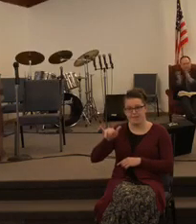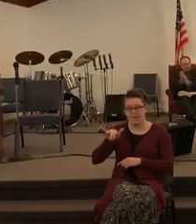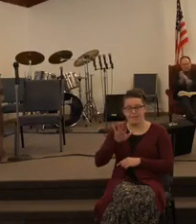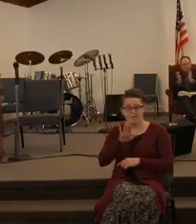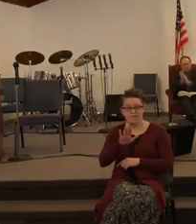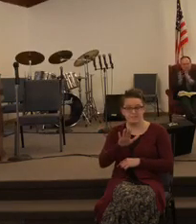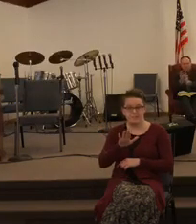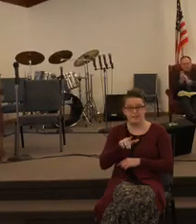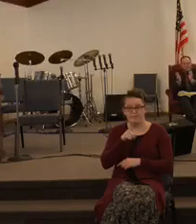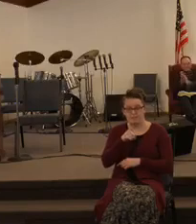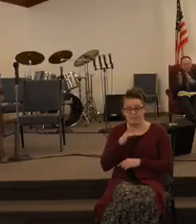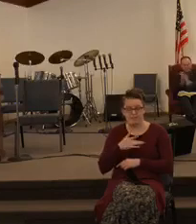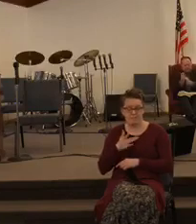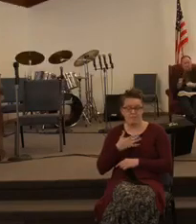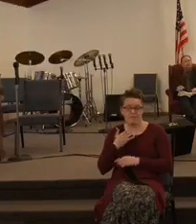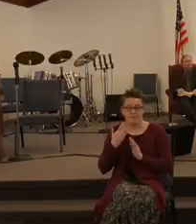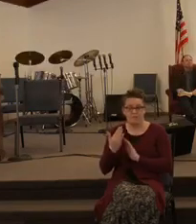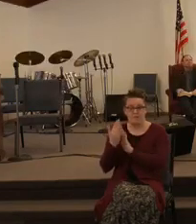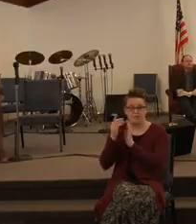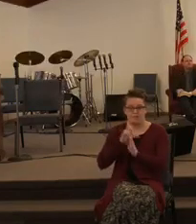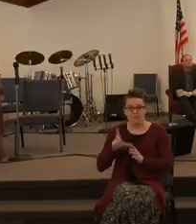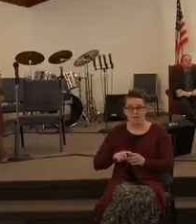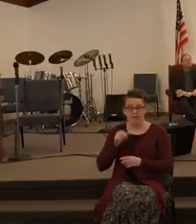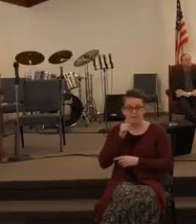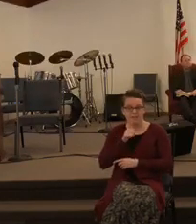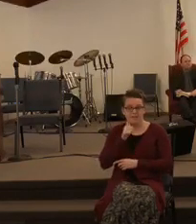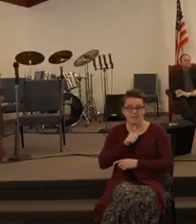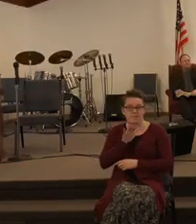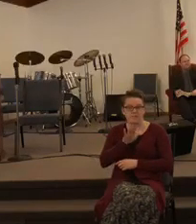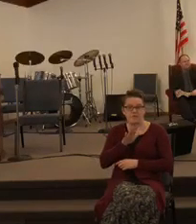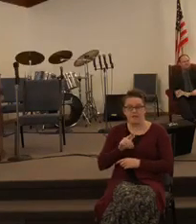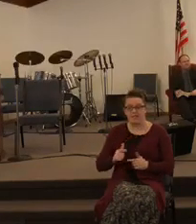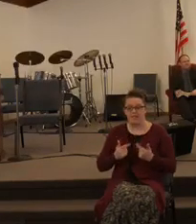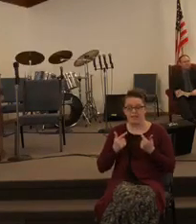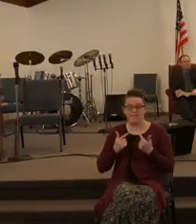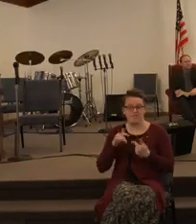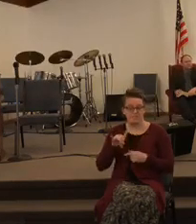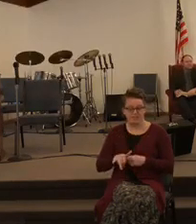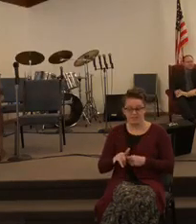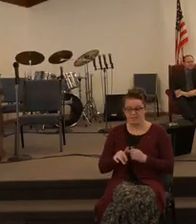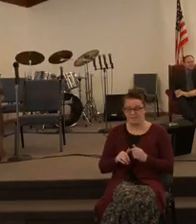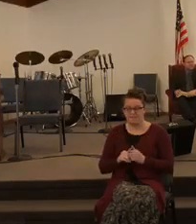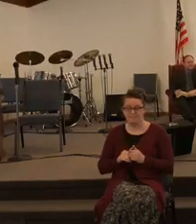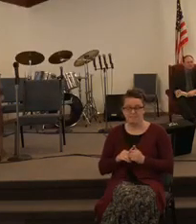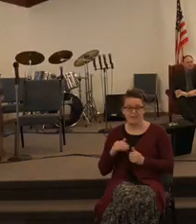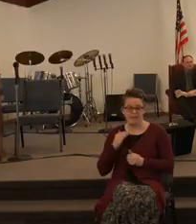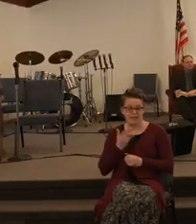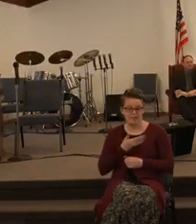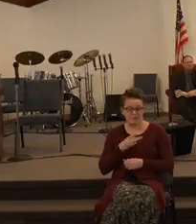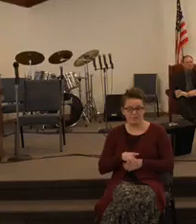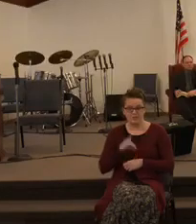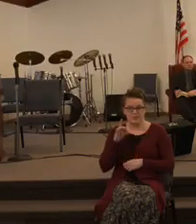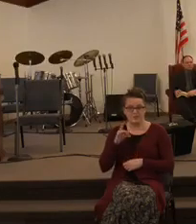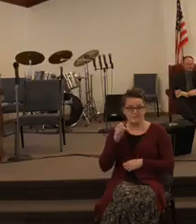the presence of the Lord every day of your life that's completely up to us if we prepare our